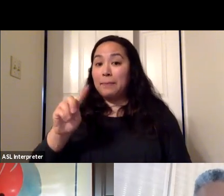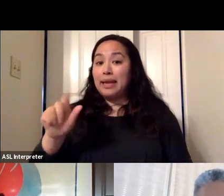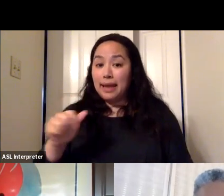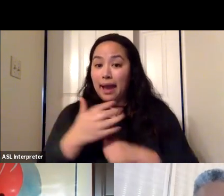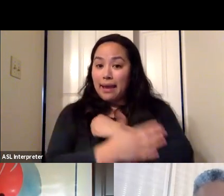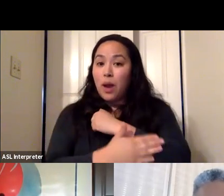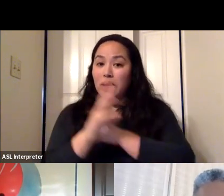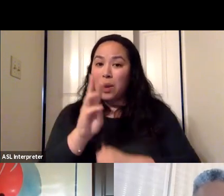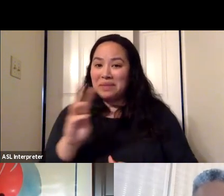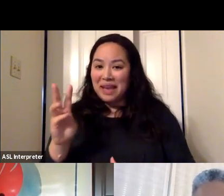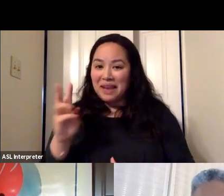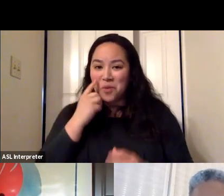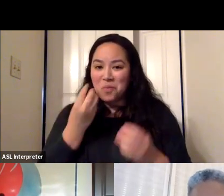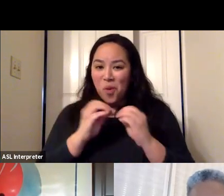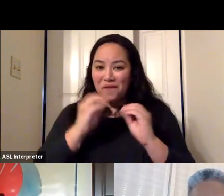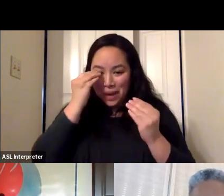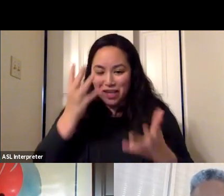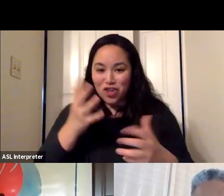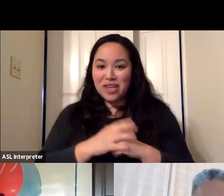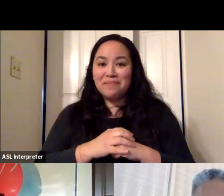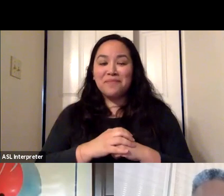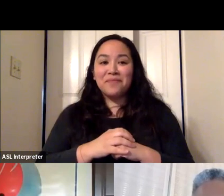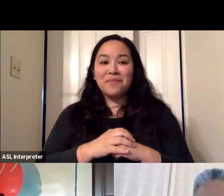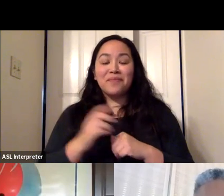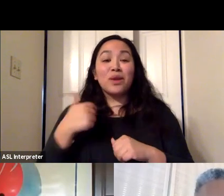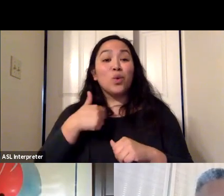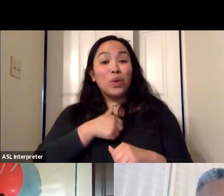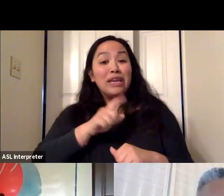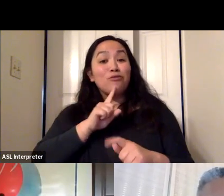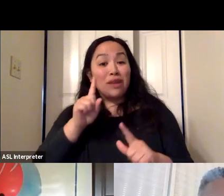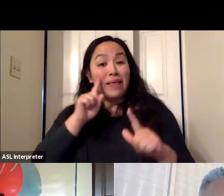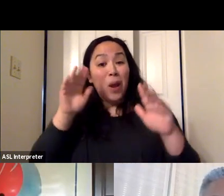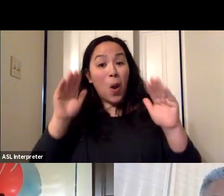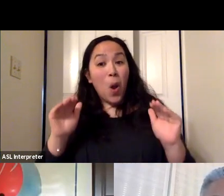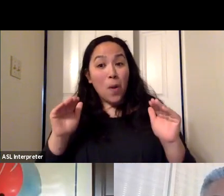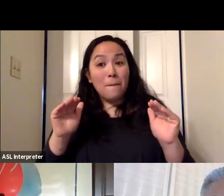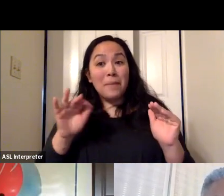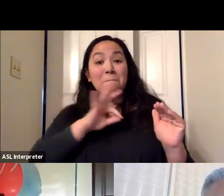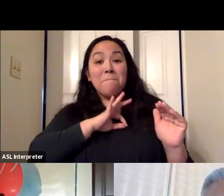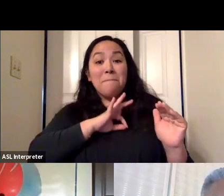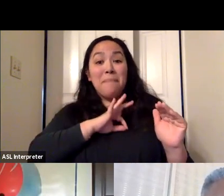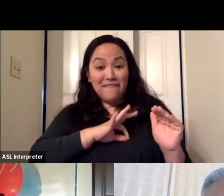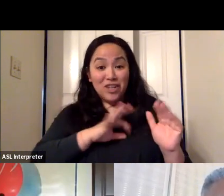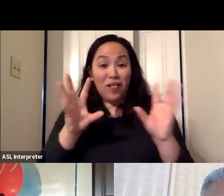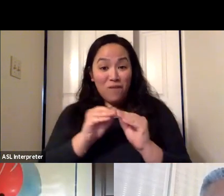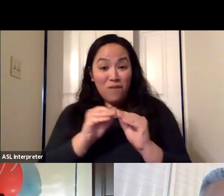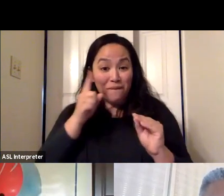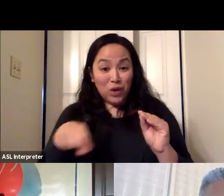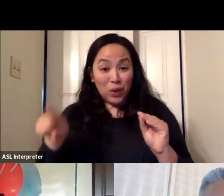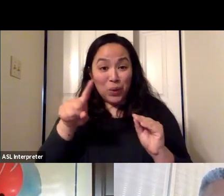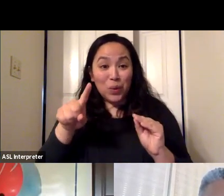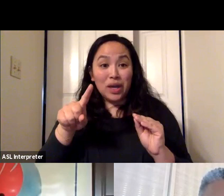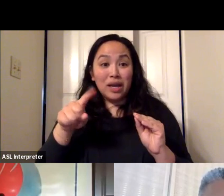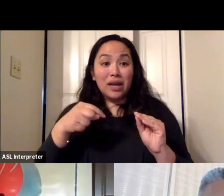information. And we really hope that this has been a beneficial forum for everybody. We are